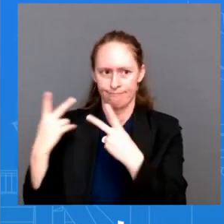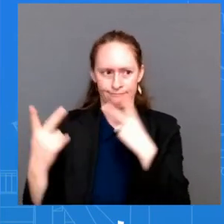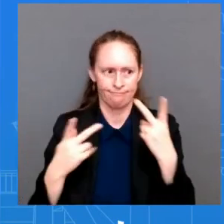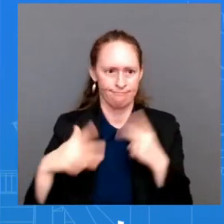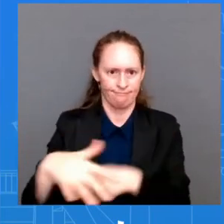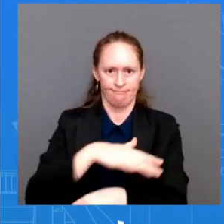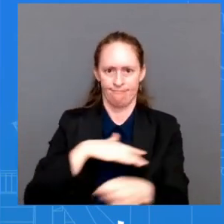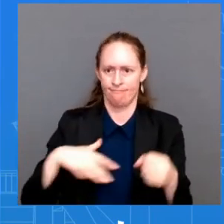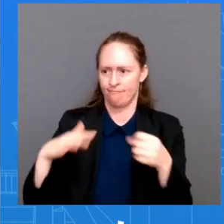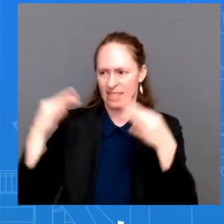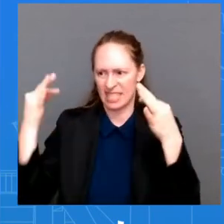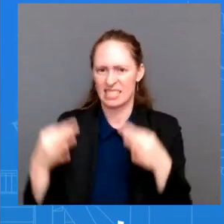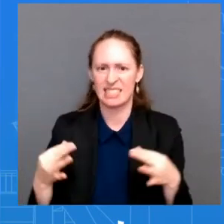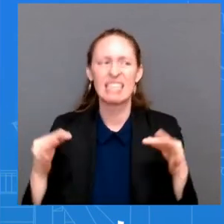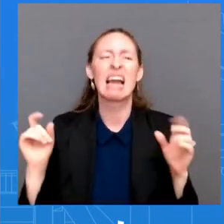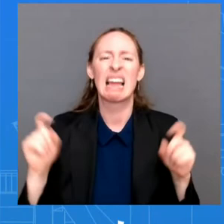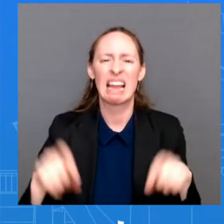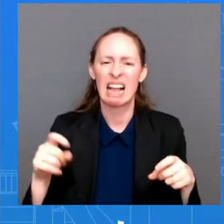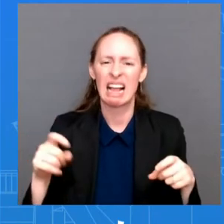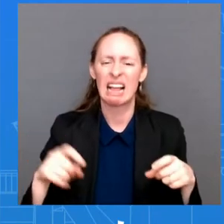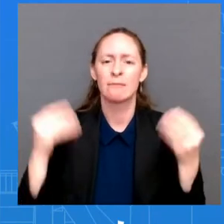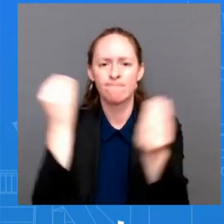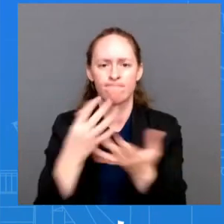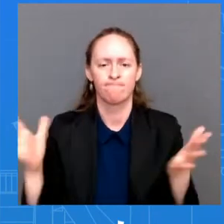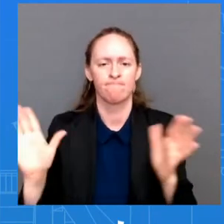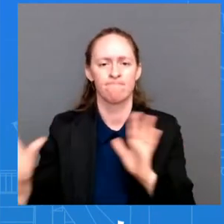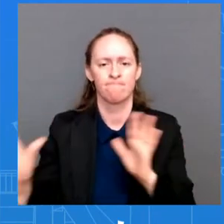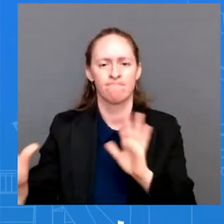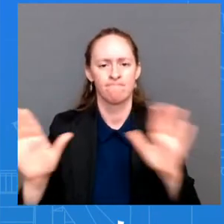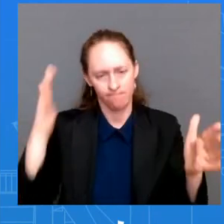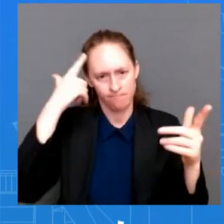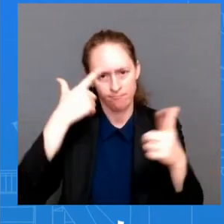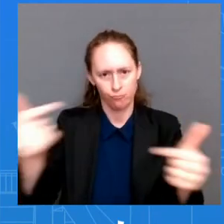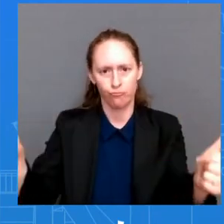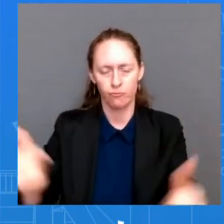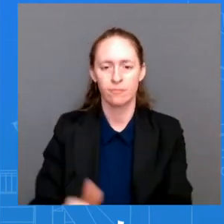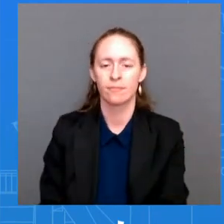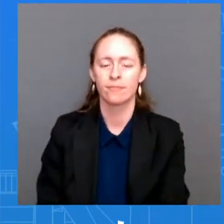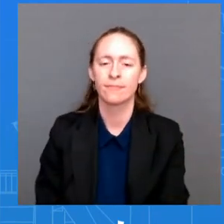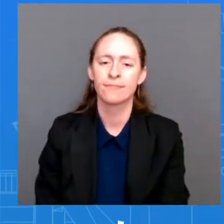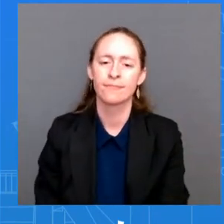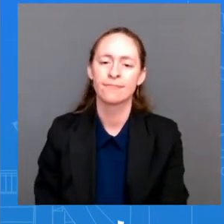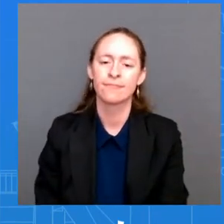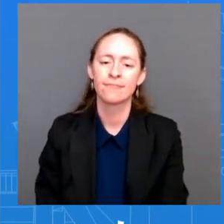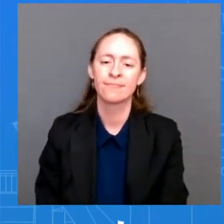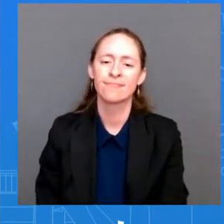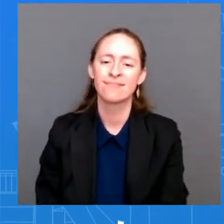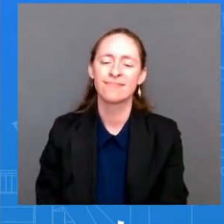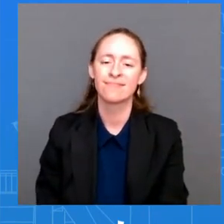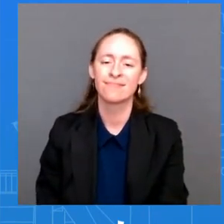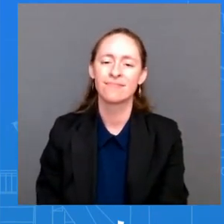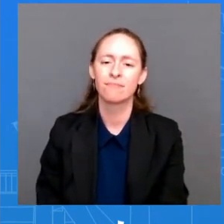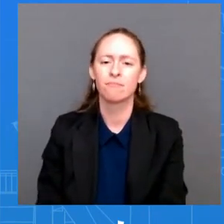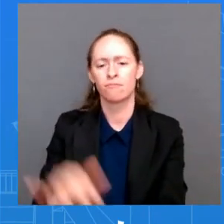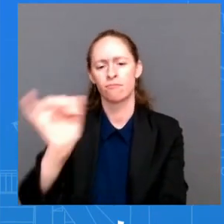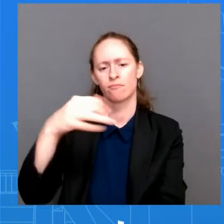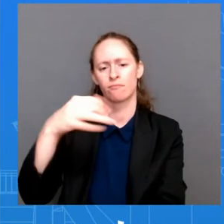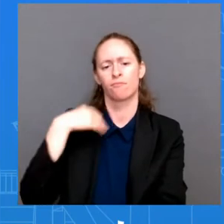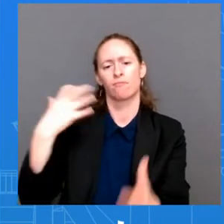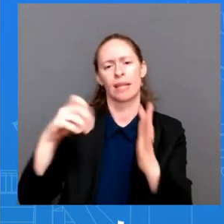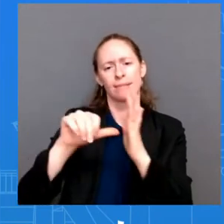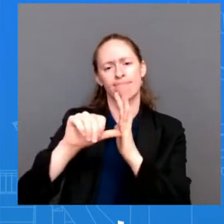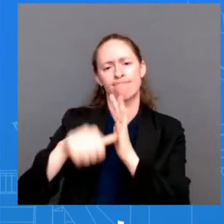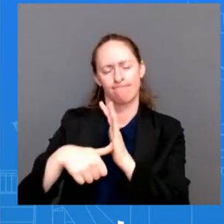happening on the ground. So we leave that to them. I do want to I do want to add some because we do have some news on on